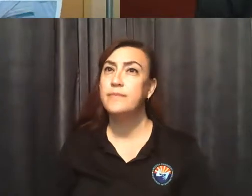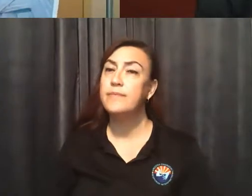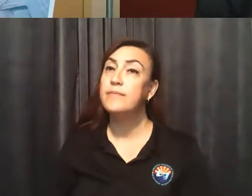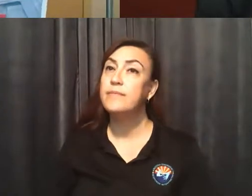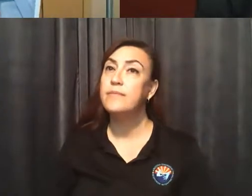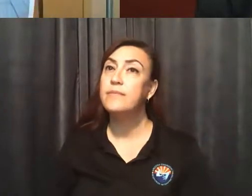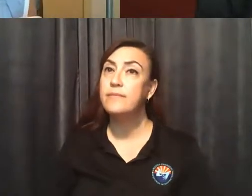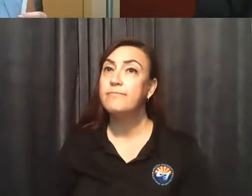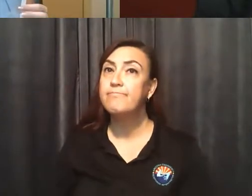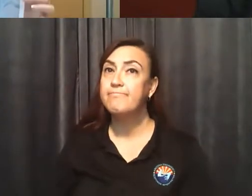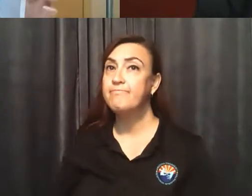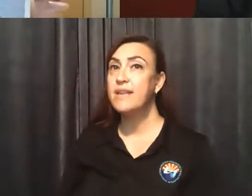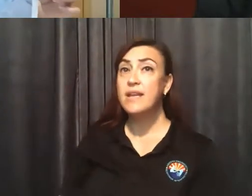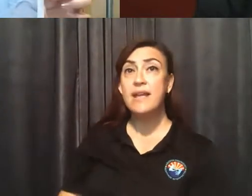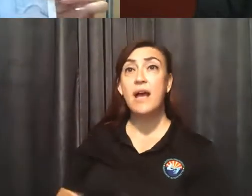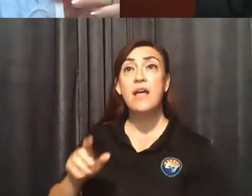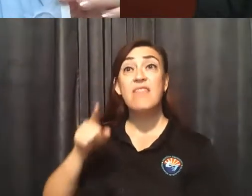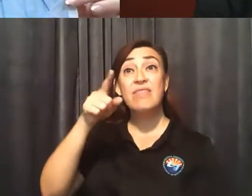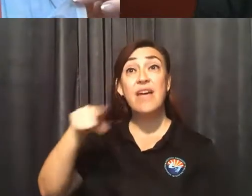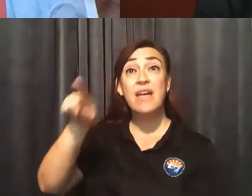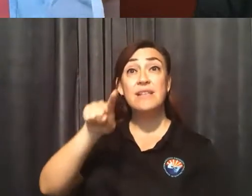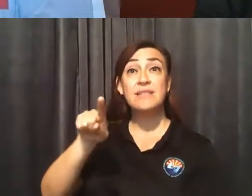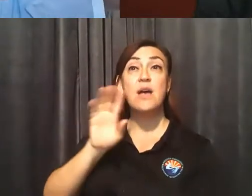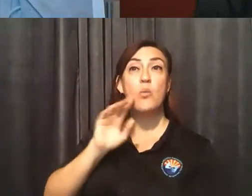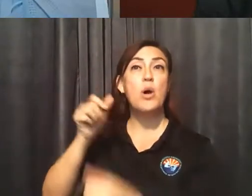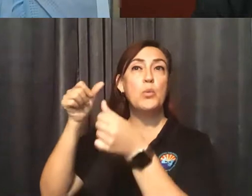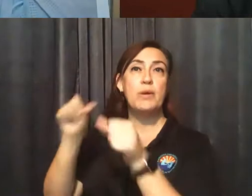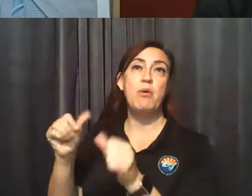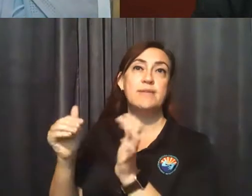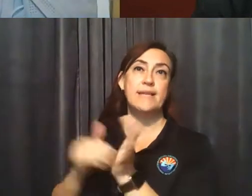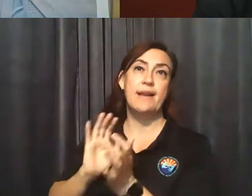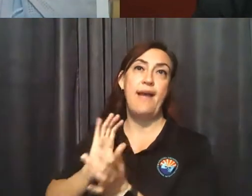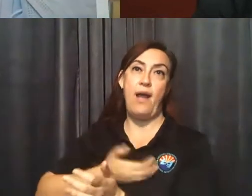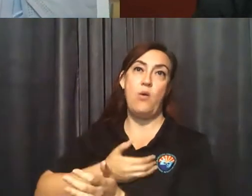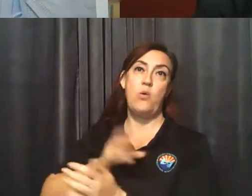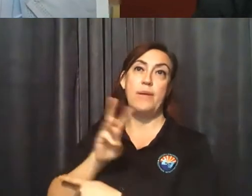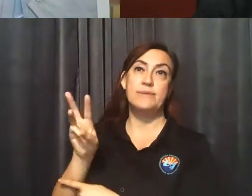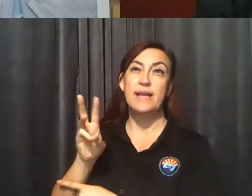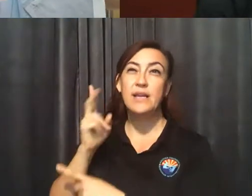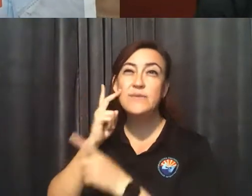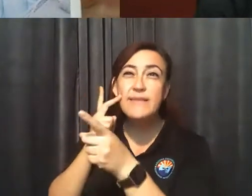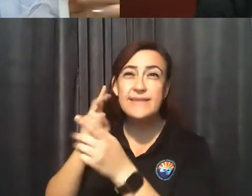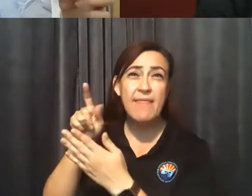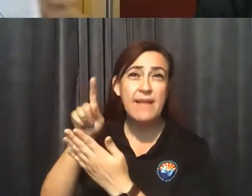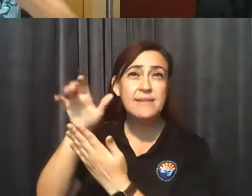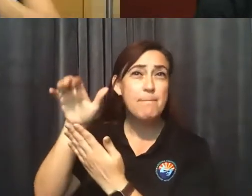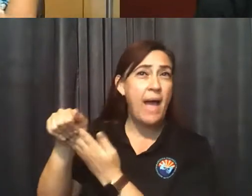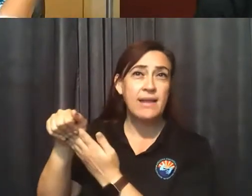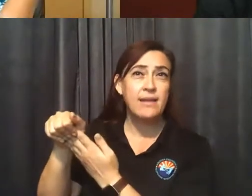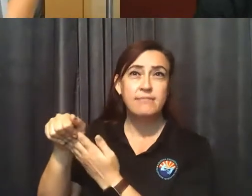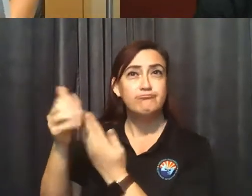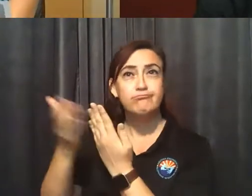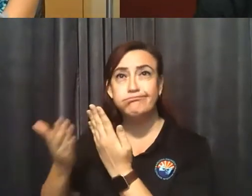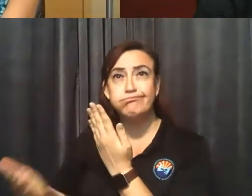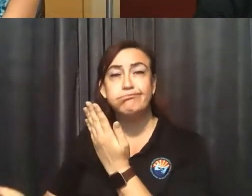Yes. And we will repost these on our website. I don't know if you can see this in my camera. This is the packet of information. It's